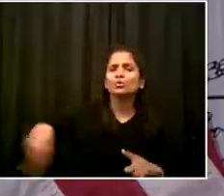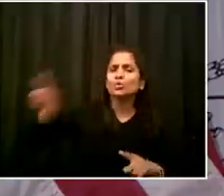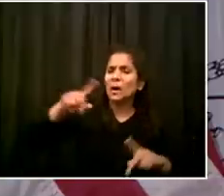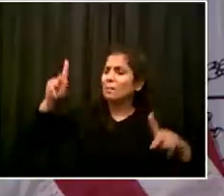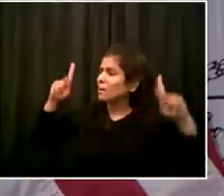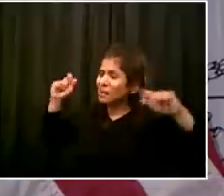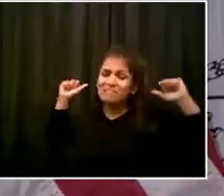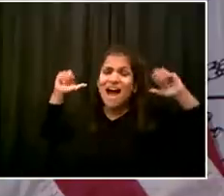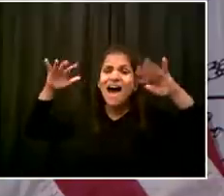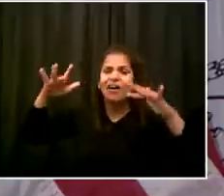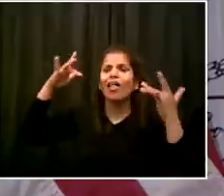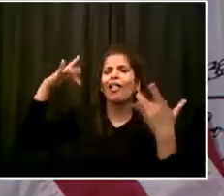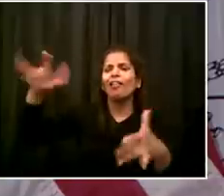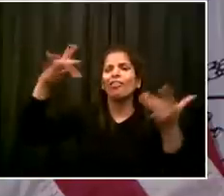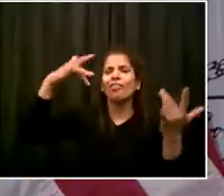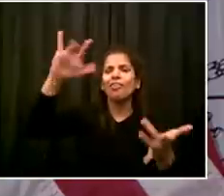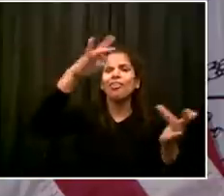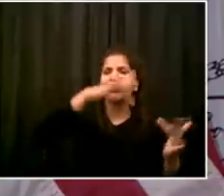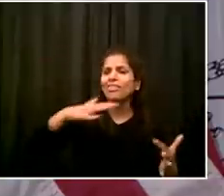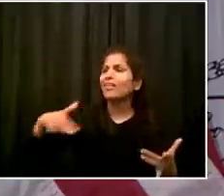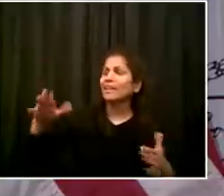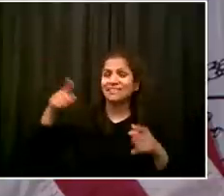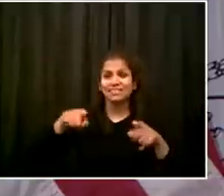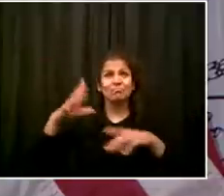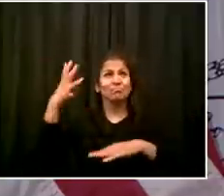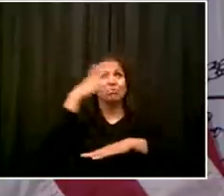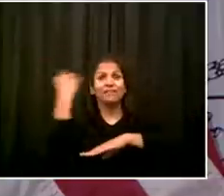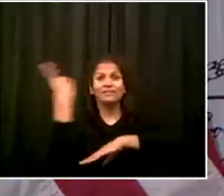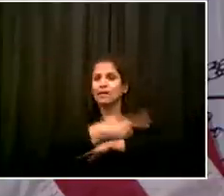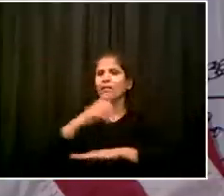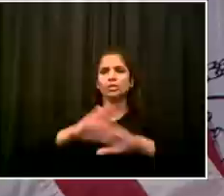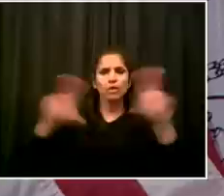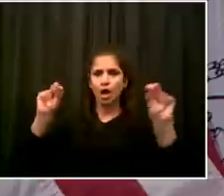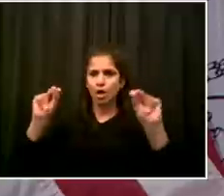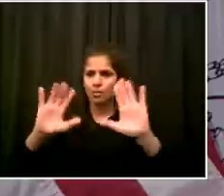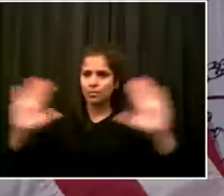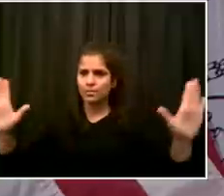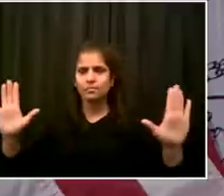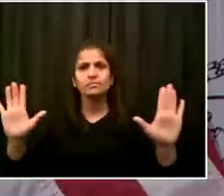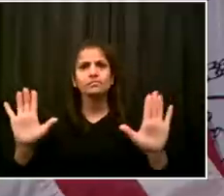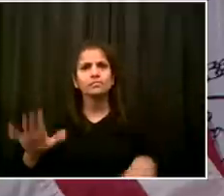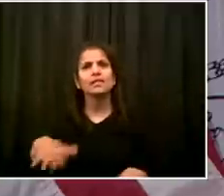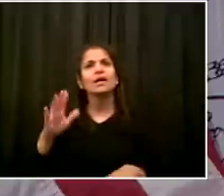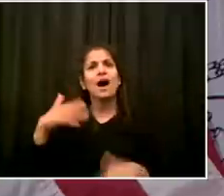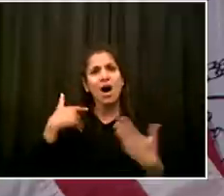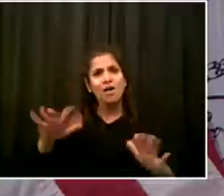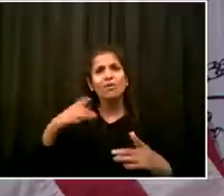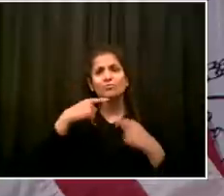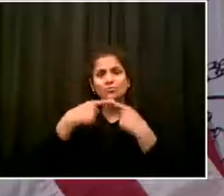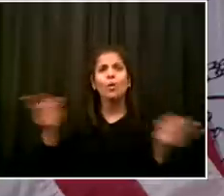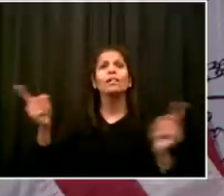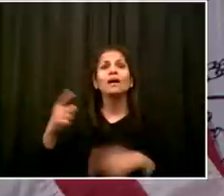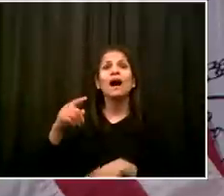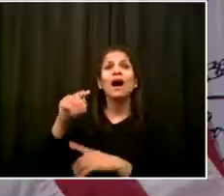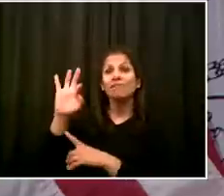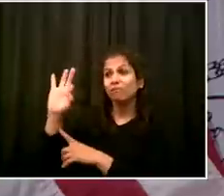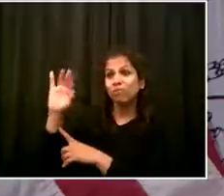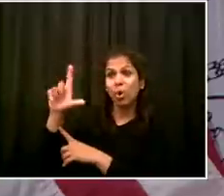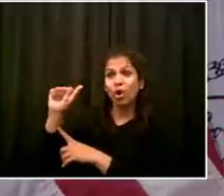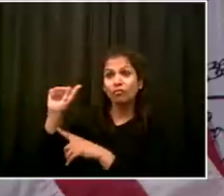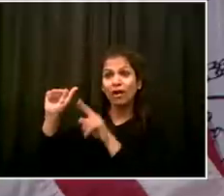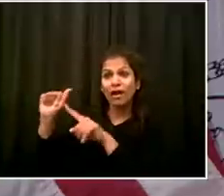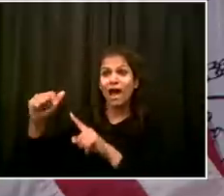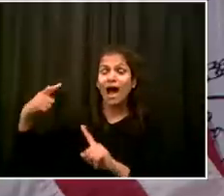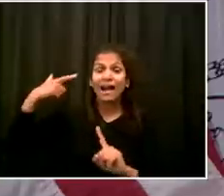California, you know, in the height of the crisis, people going back to the beaches literally like nothing had happened at all, and how horribly dangerous that was.